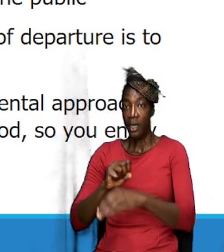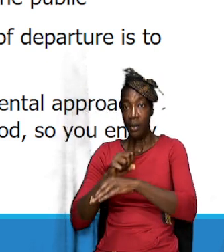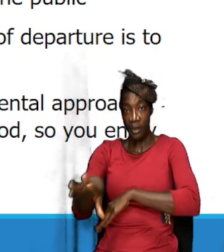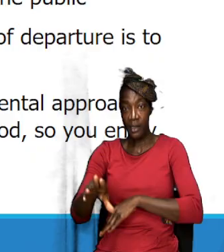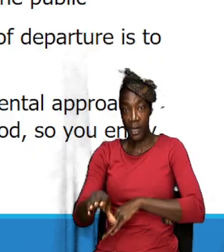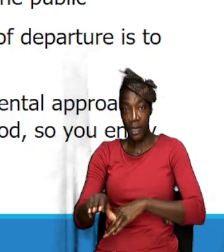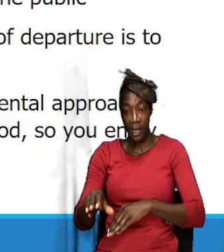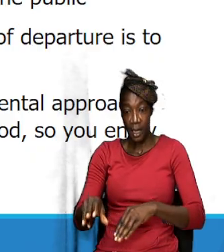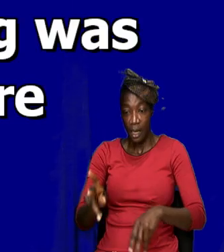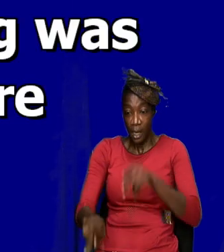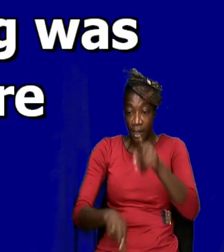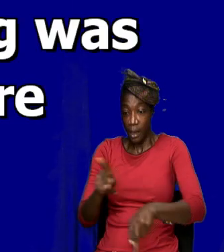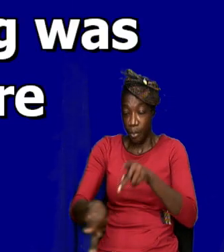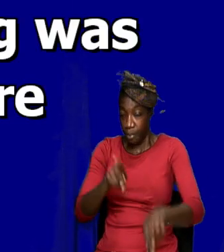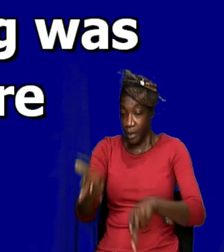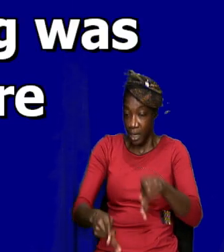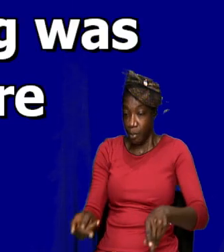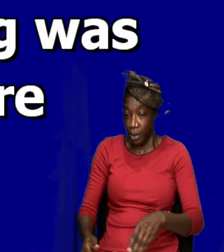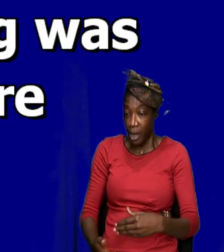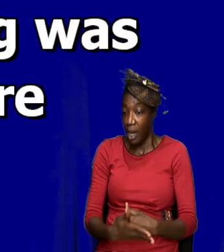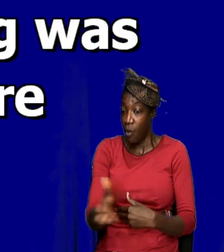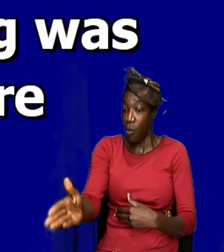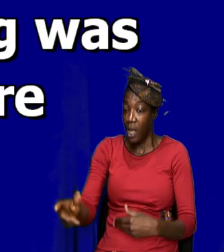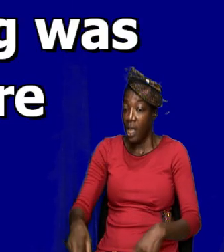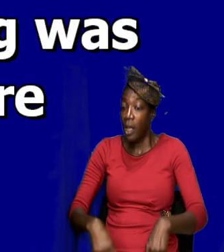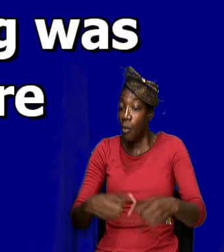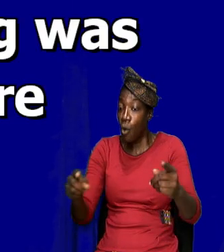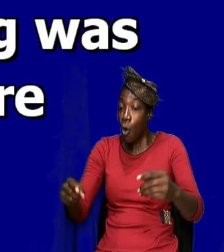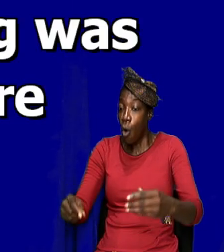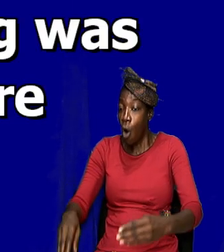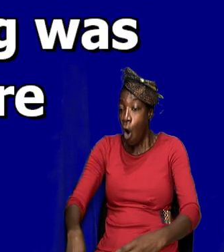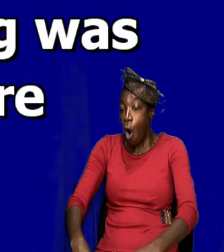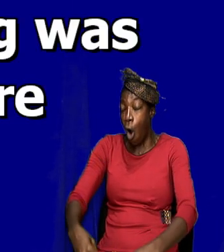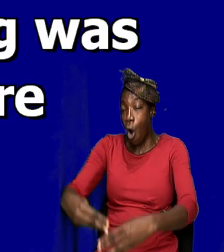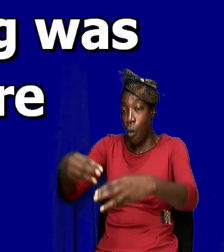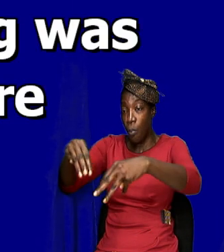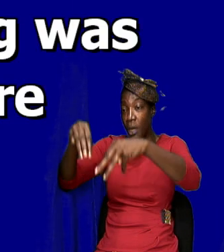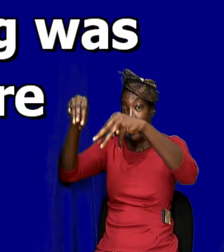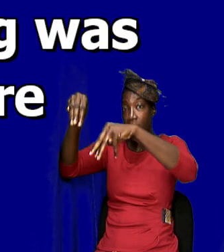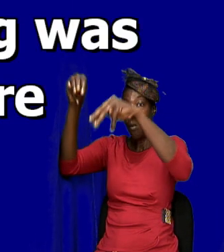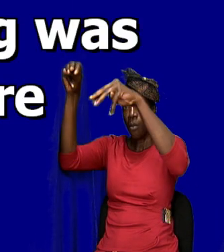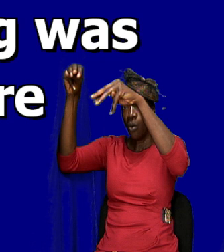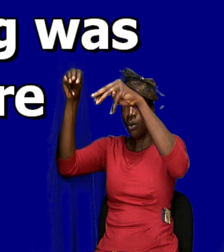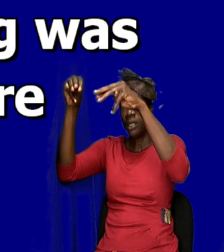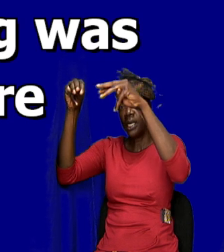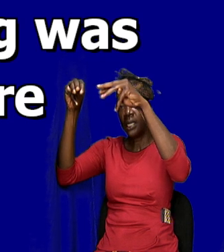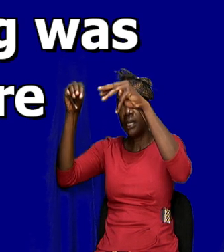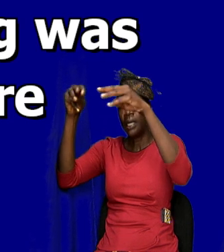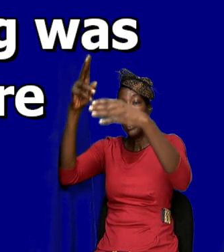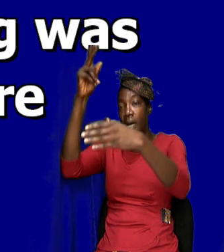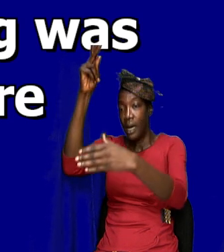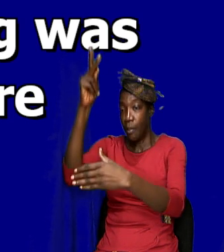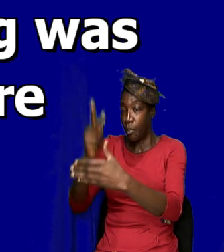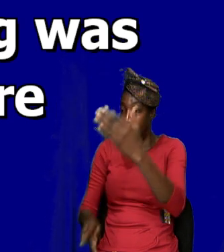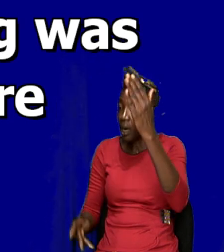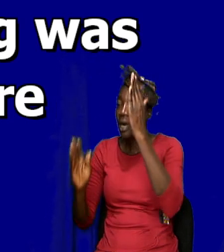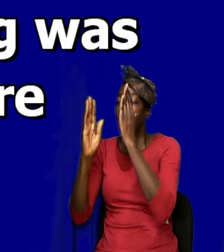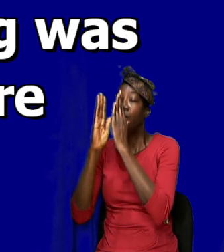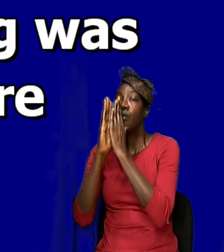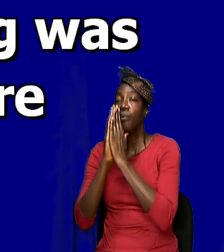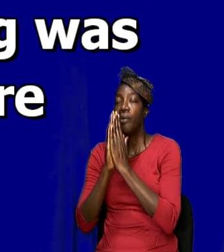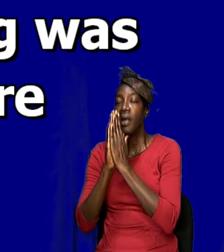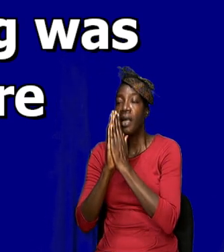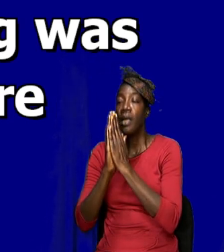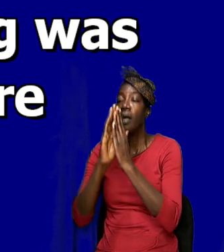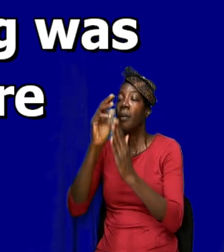away, he went up into a mountain apart to pray. Apart there means he was